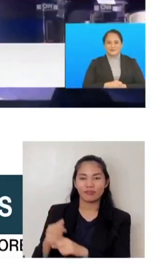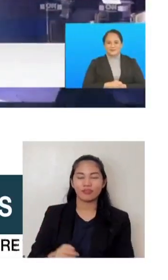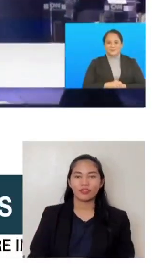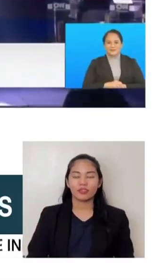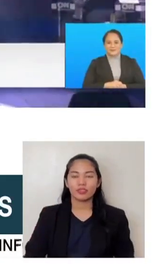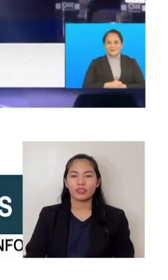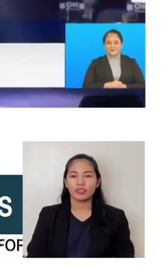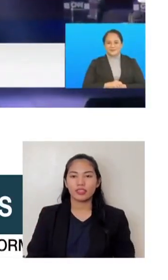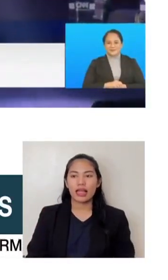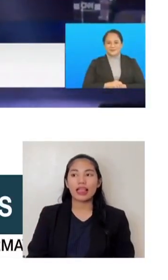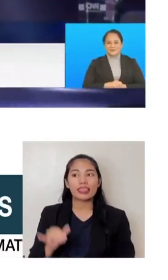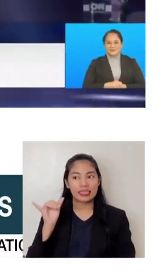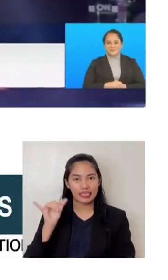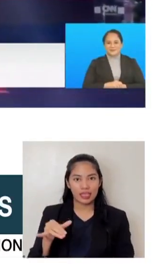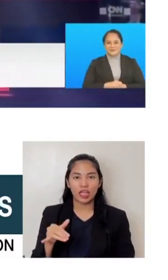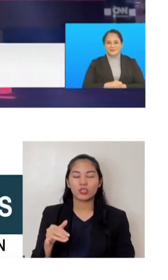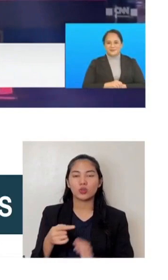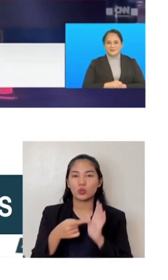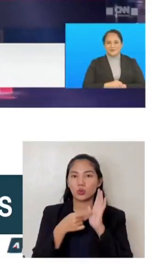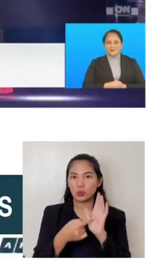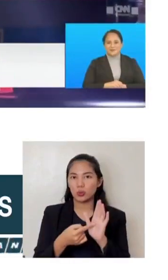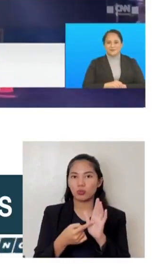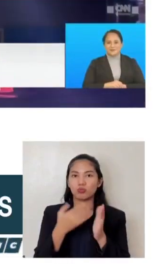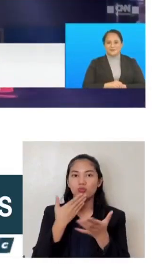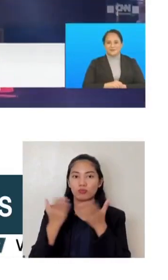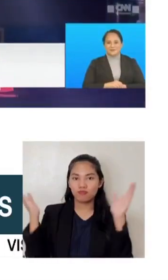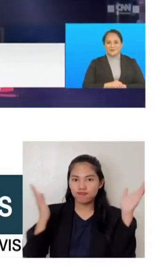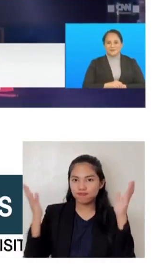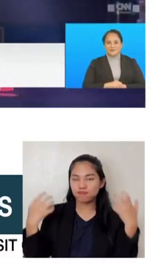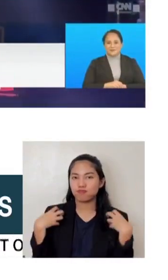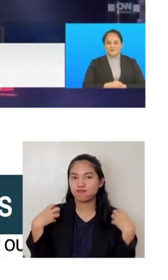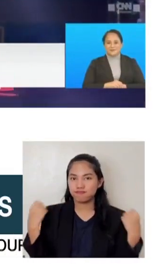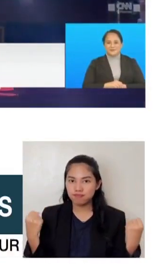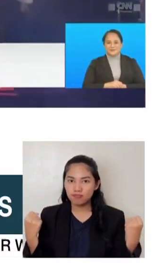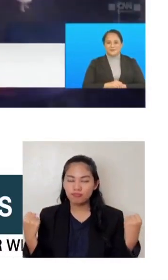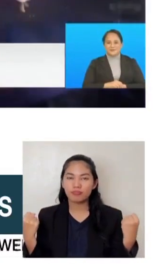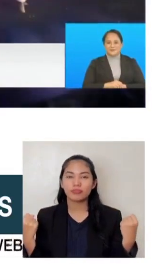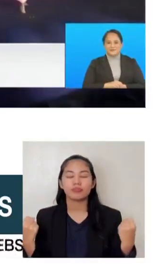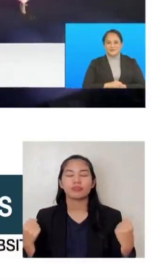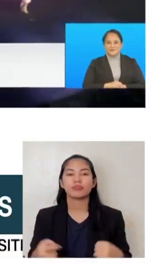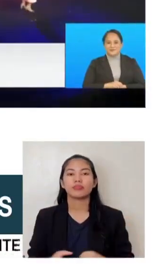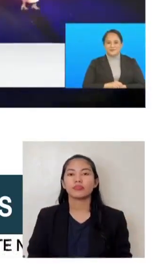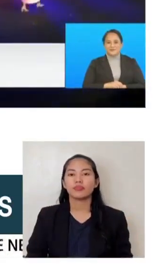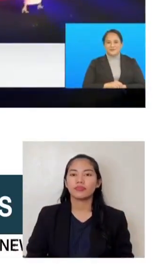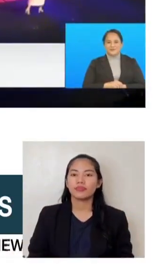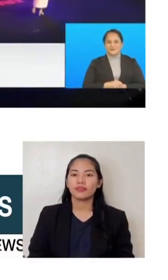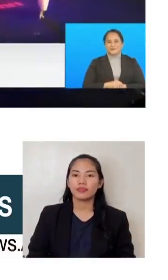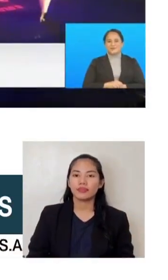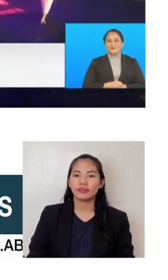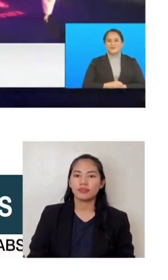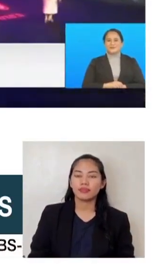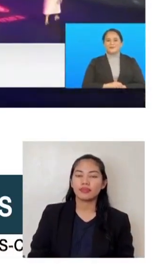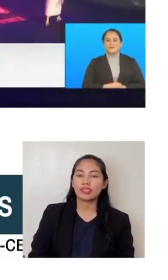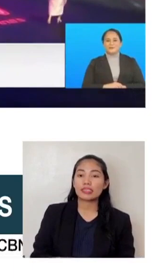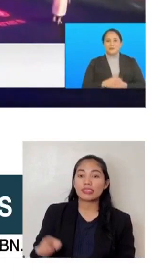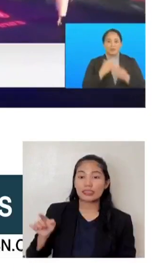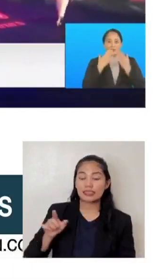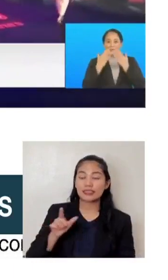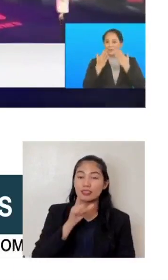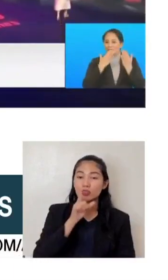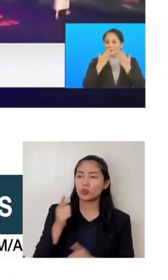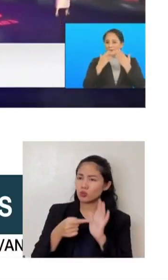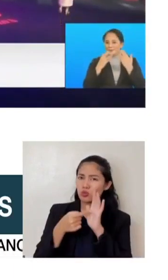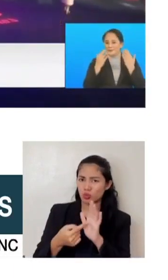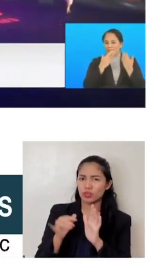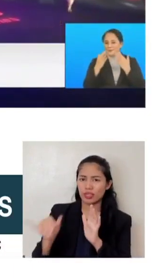shows a lot of strength in her, and she presented that, and if